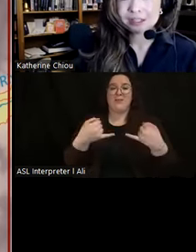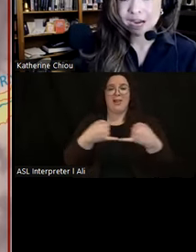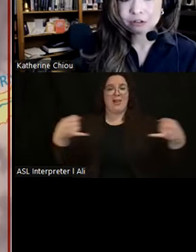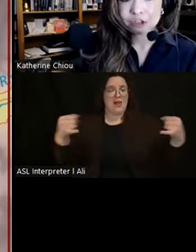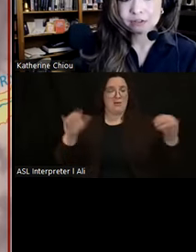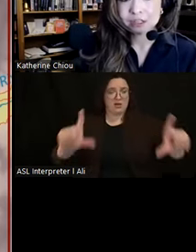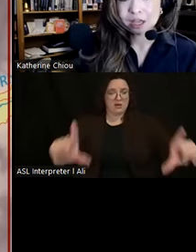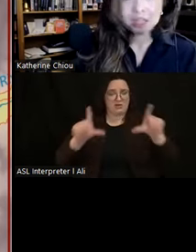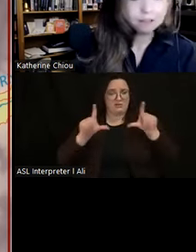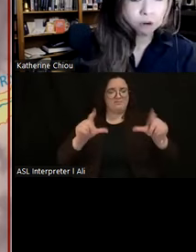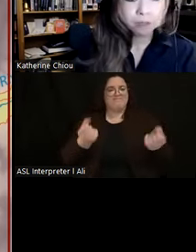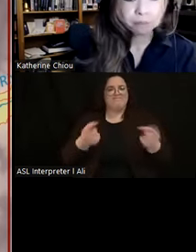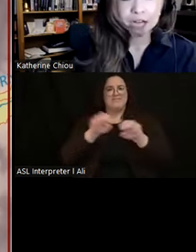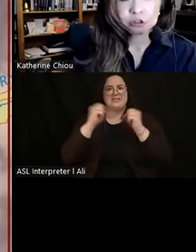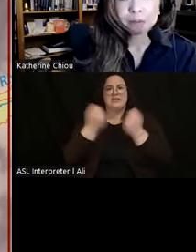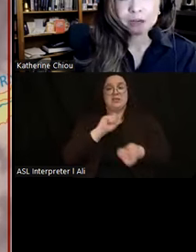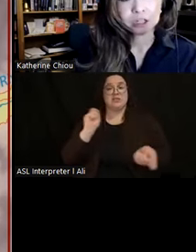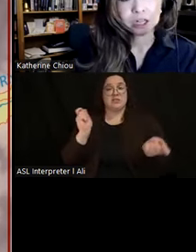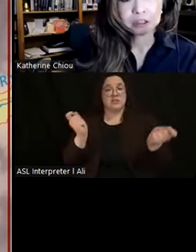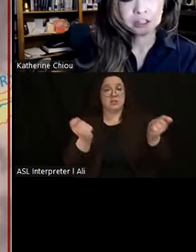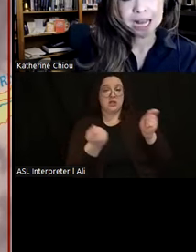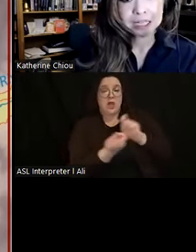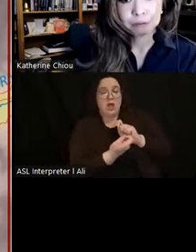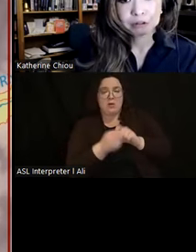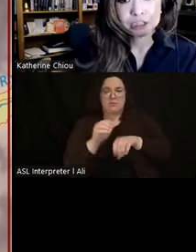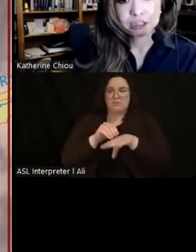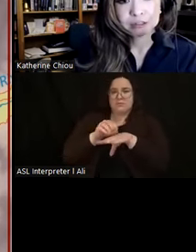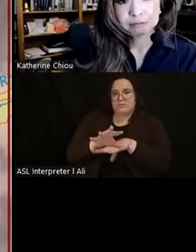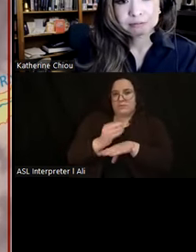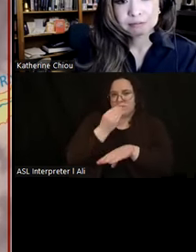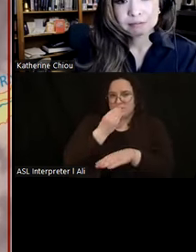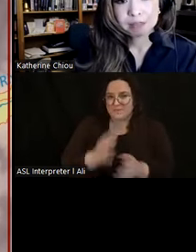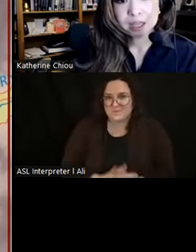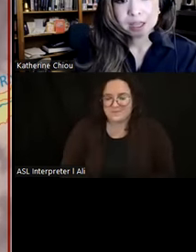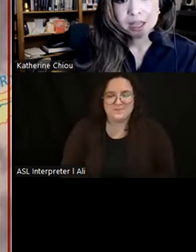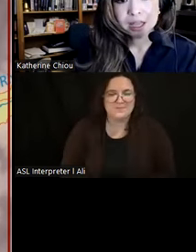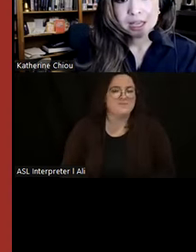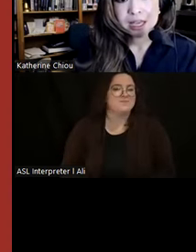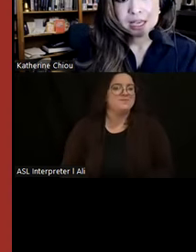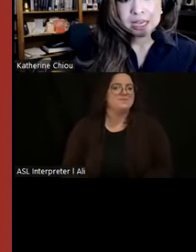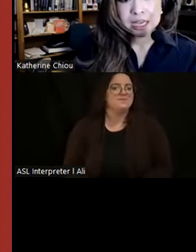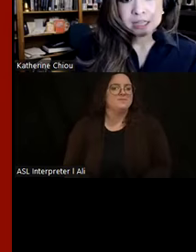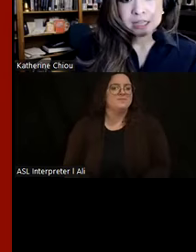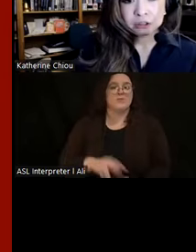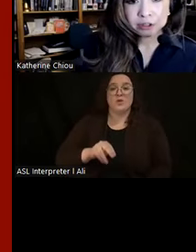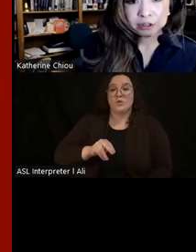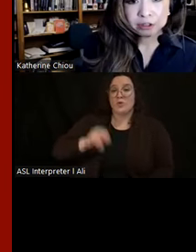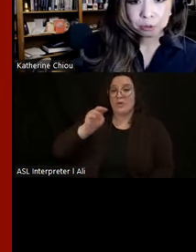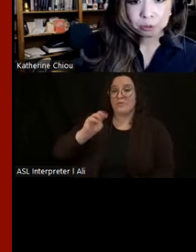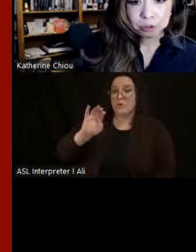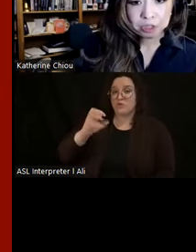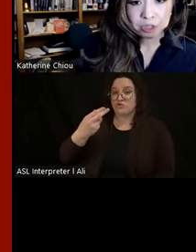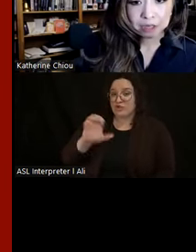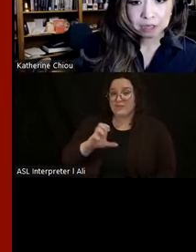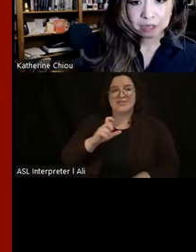of the societal shifts that form the backdrop of our culinary exploration. In the northern Moche realm, the passage